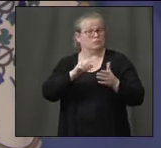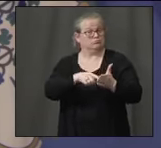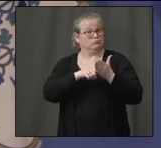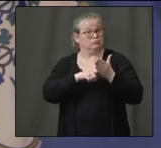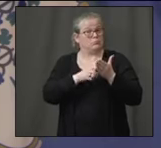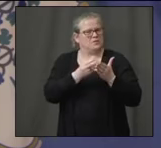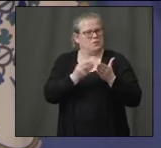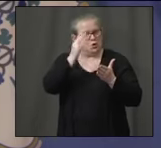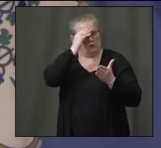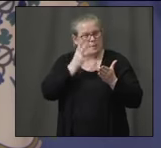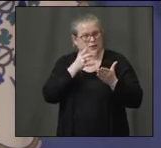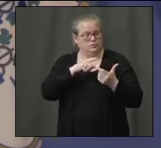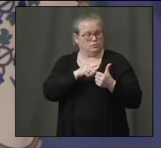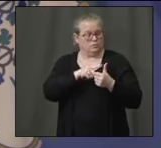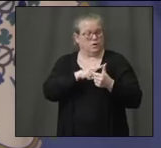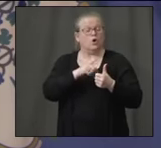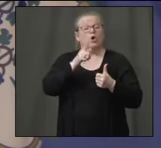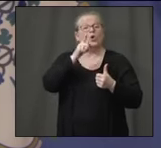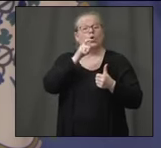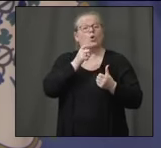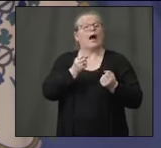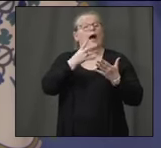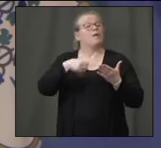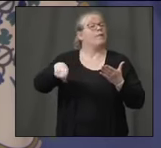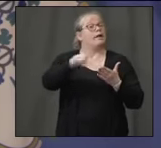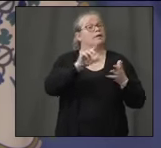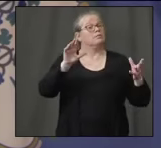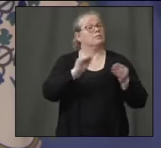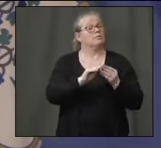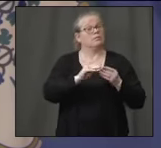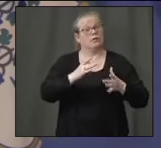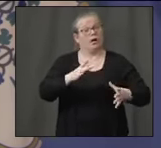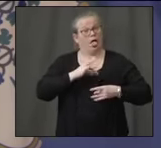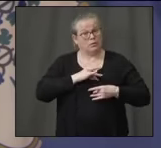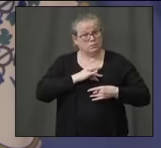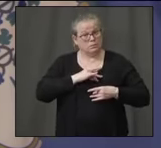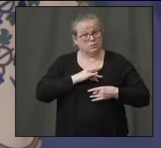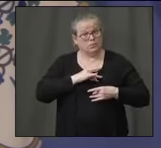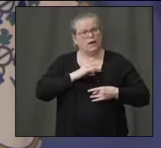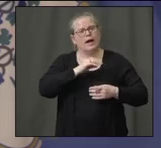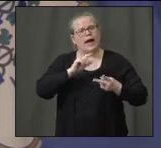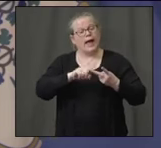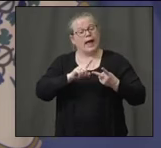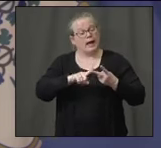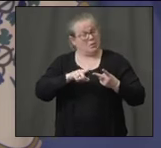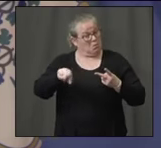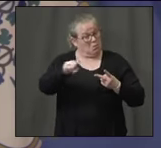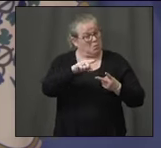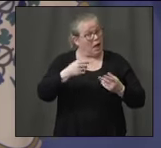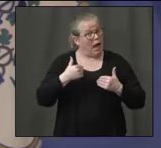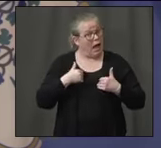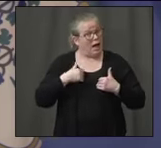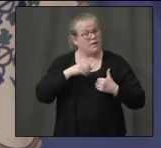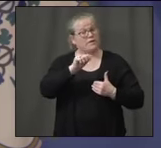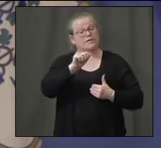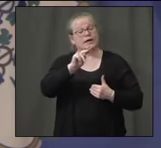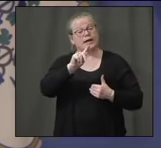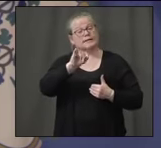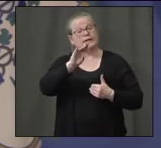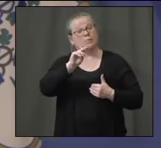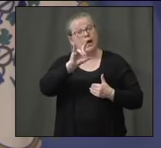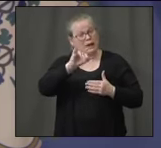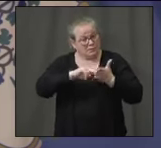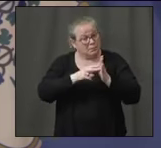those folks who have been infected, how many have built up the antibodies that gives them some level of immunity? How much of that would